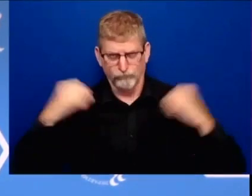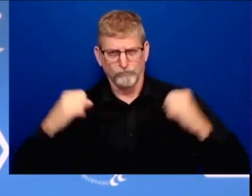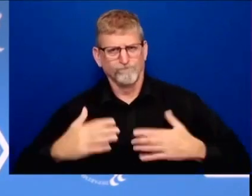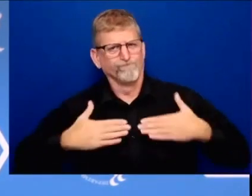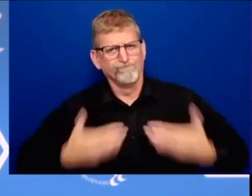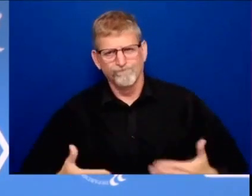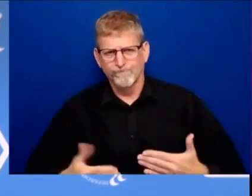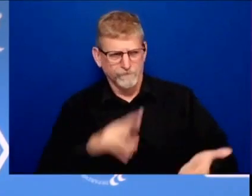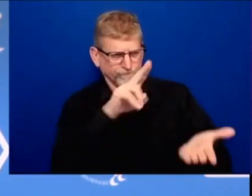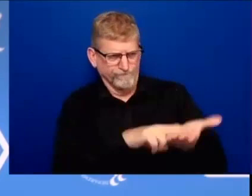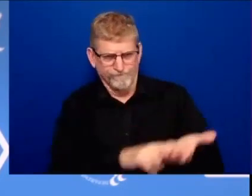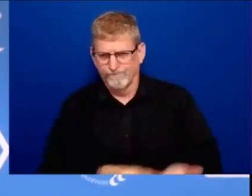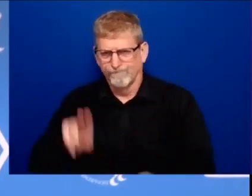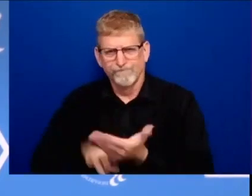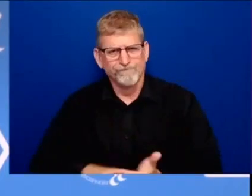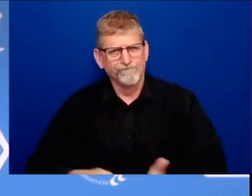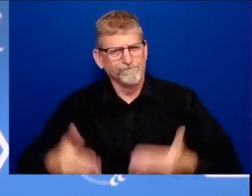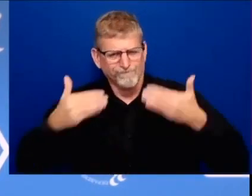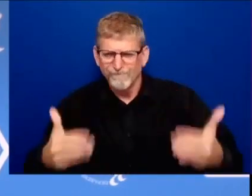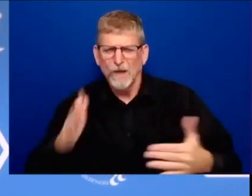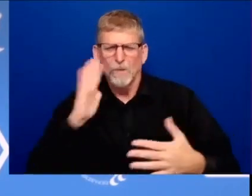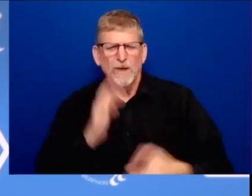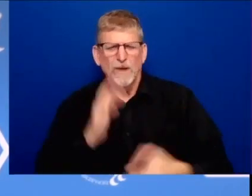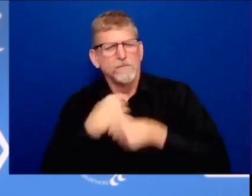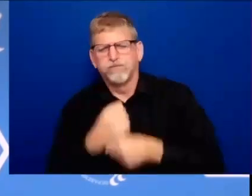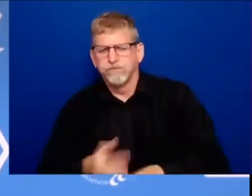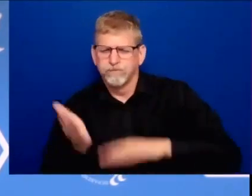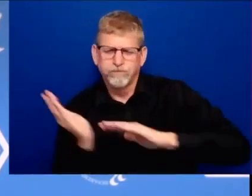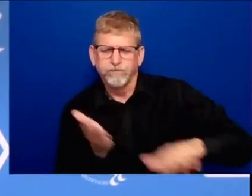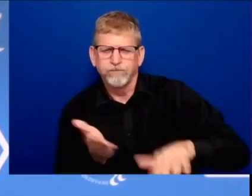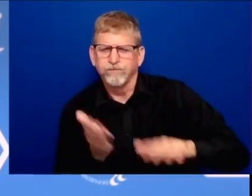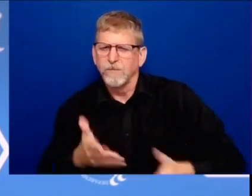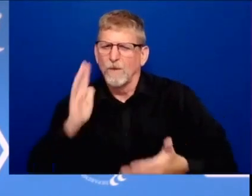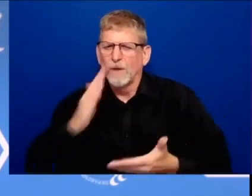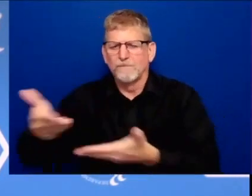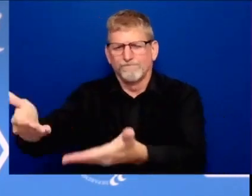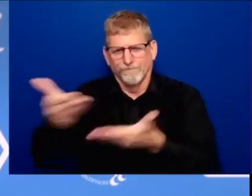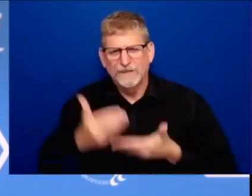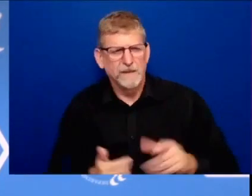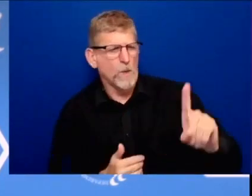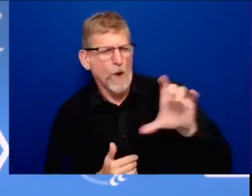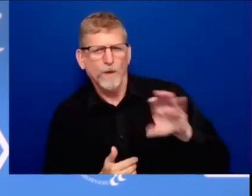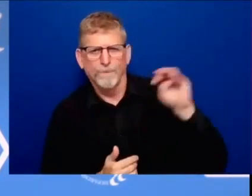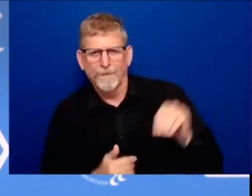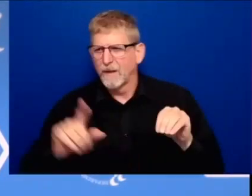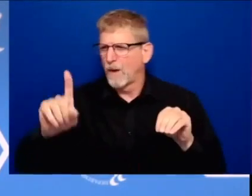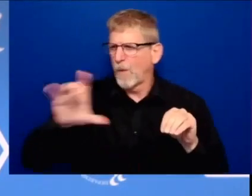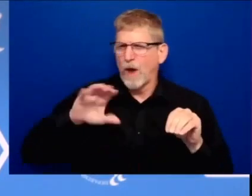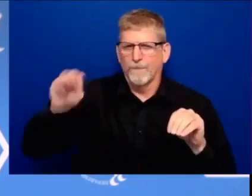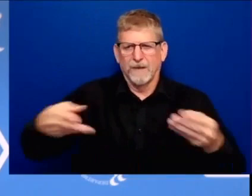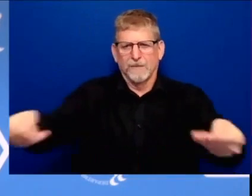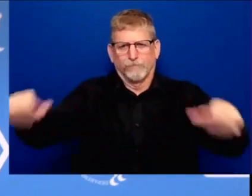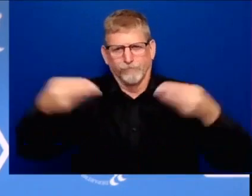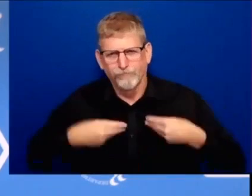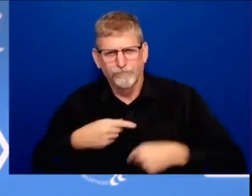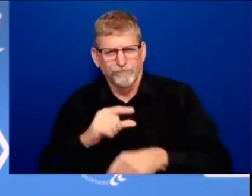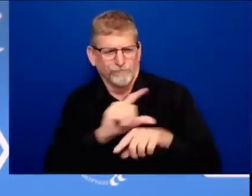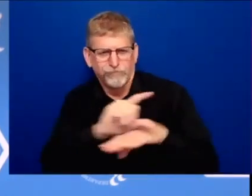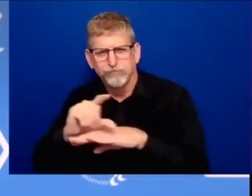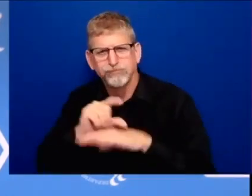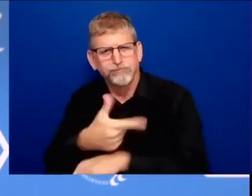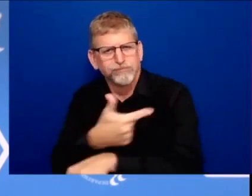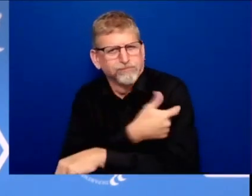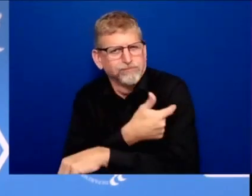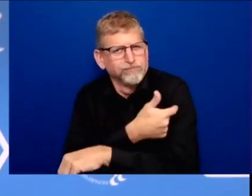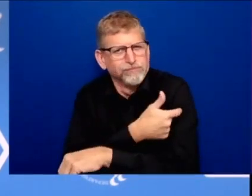expedite delivery of 100 million doses that were promised by the end of june to deliver them by the